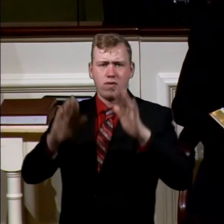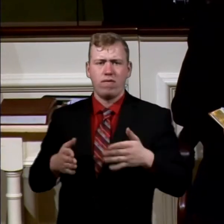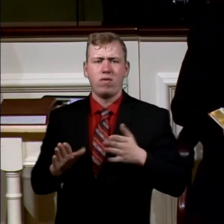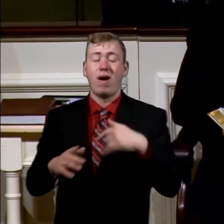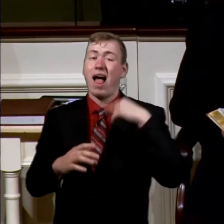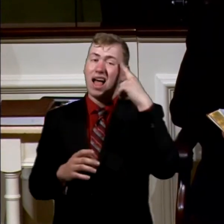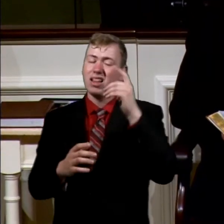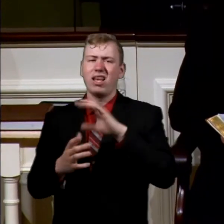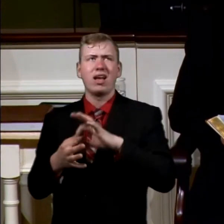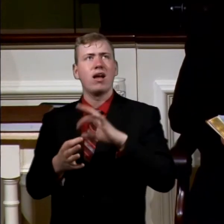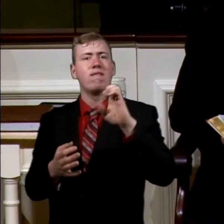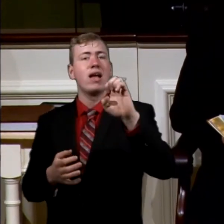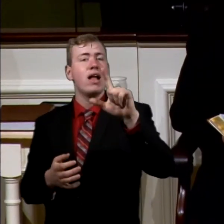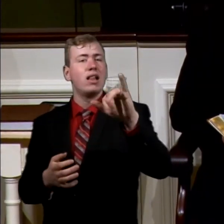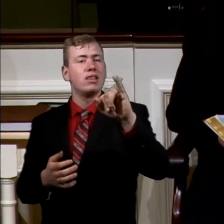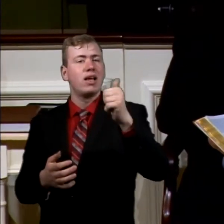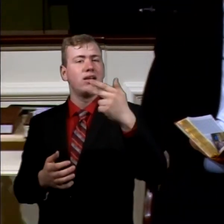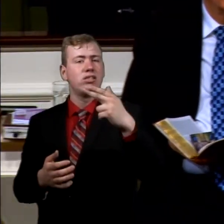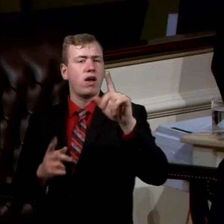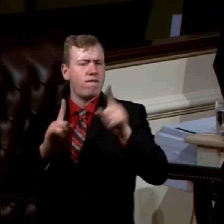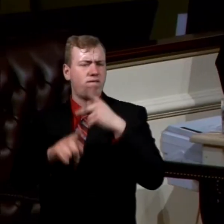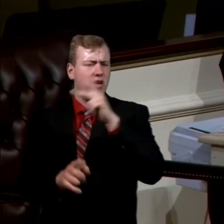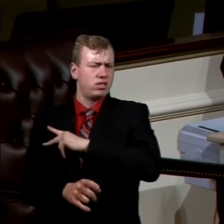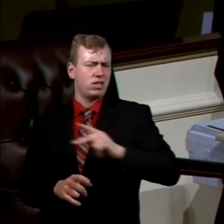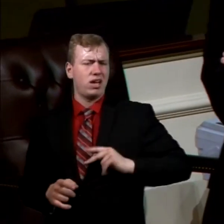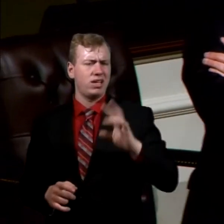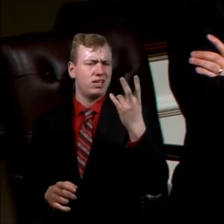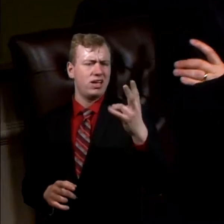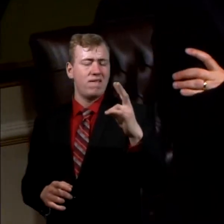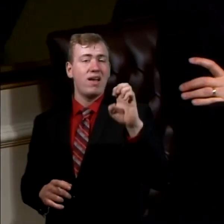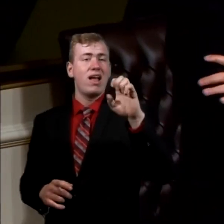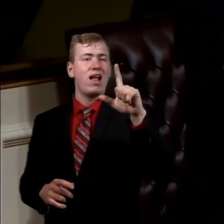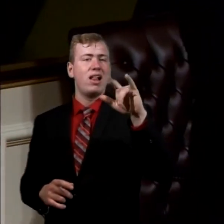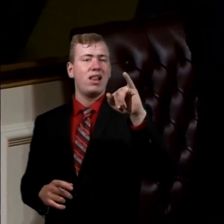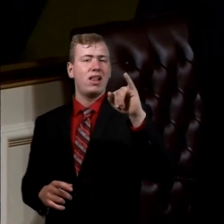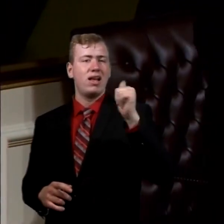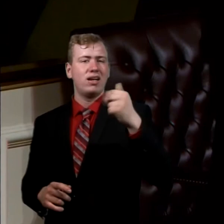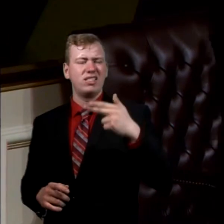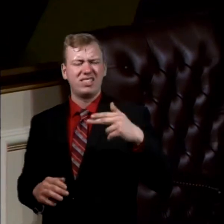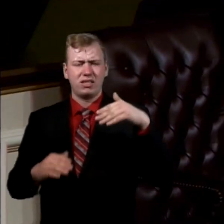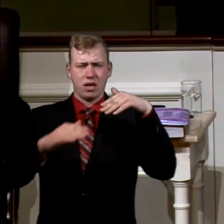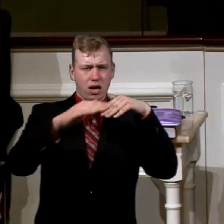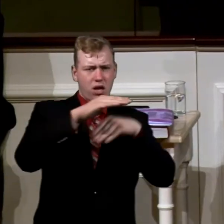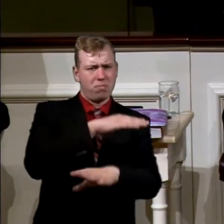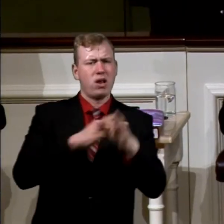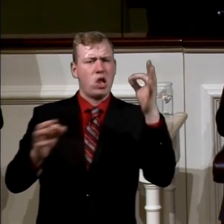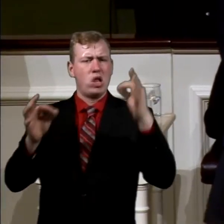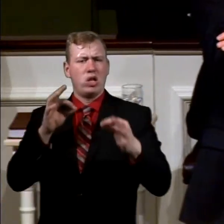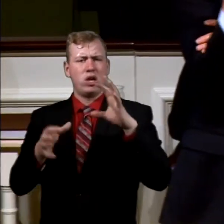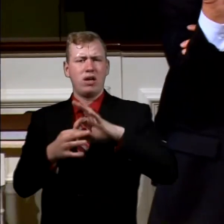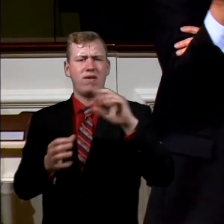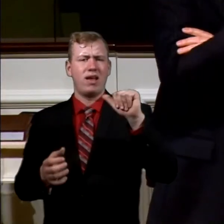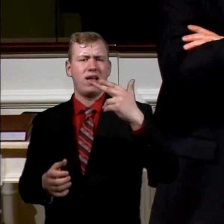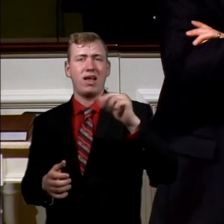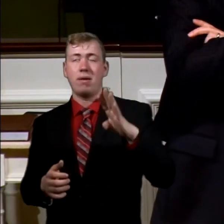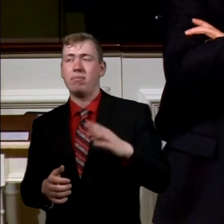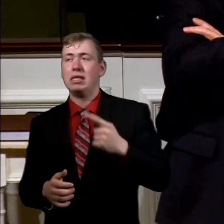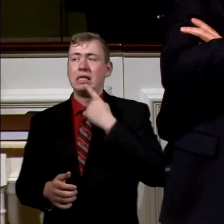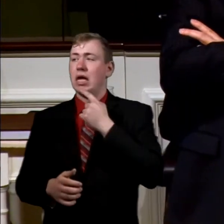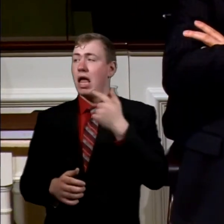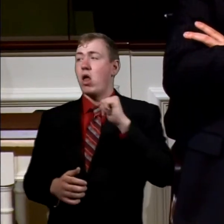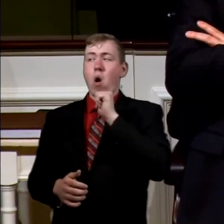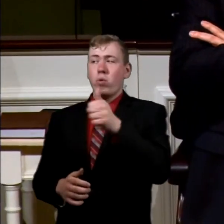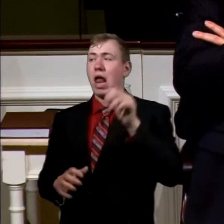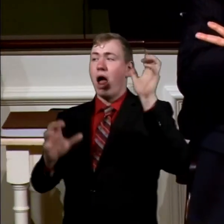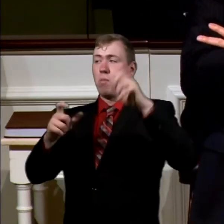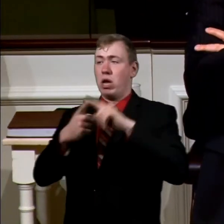Elijah. In 1 Kings 17, Elijah comes in to the court of Ahab and says, it's not going to rain until I say